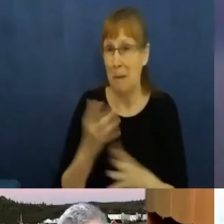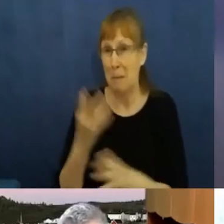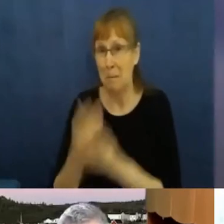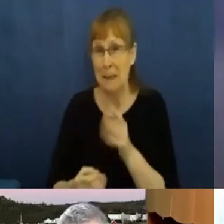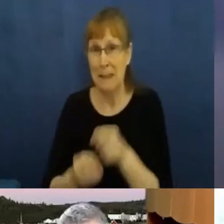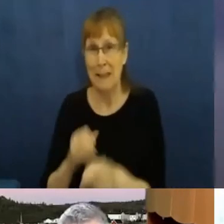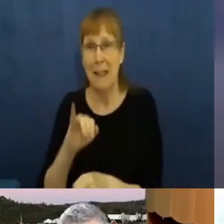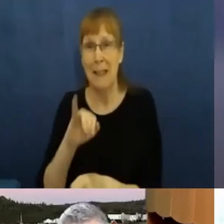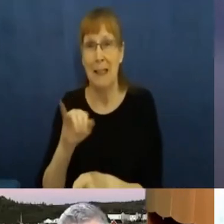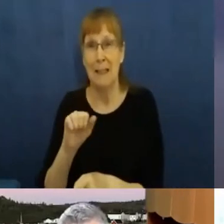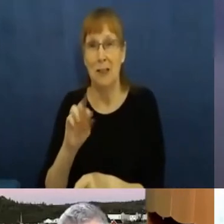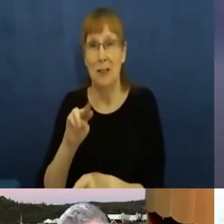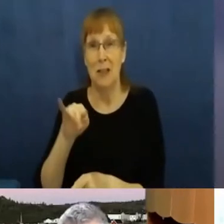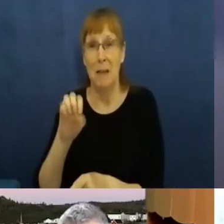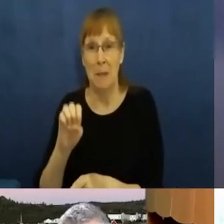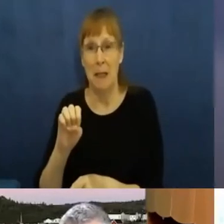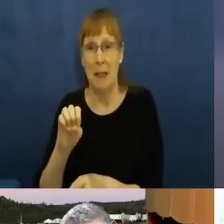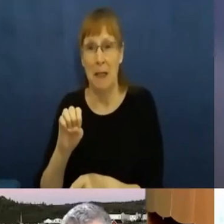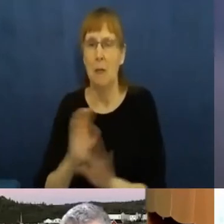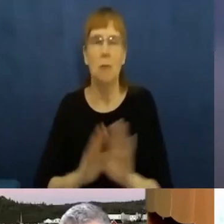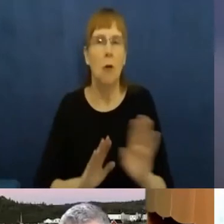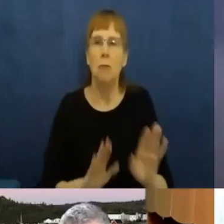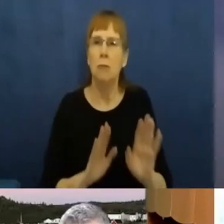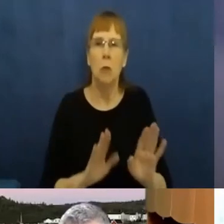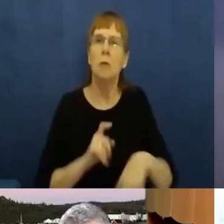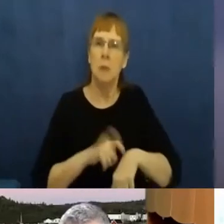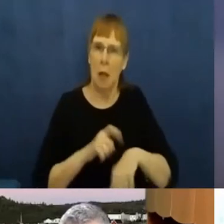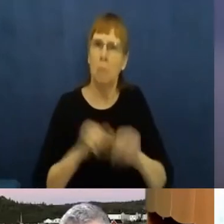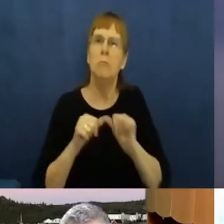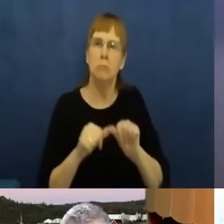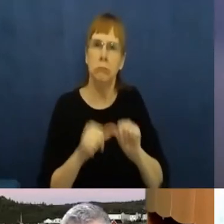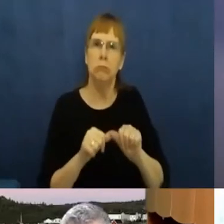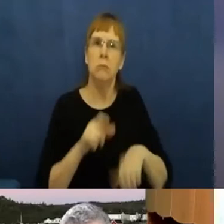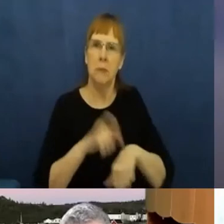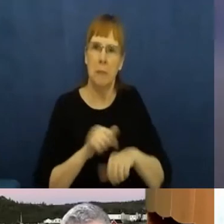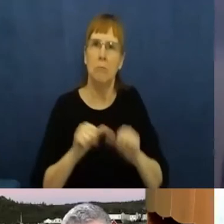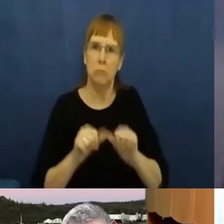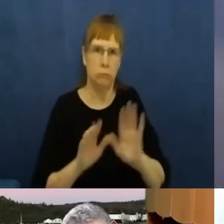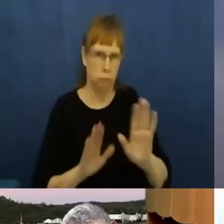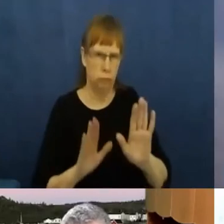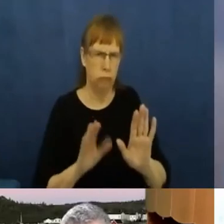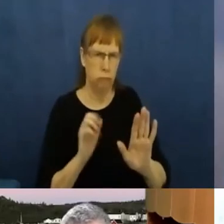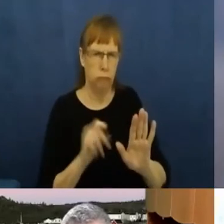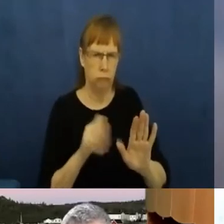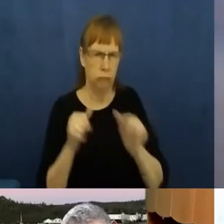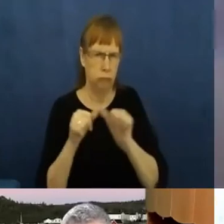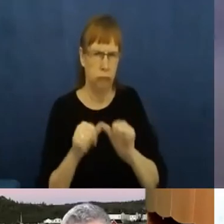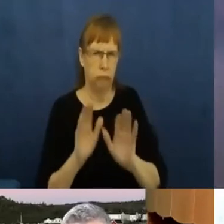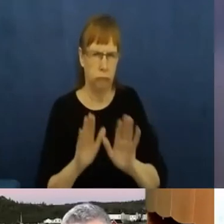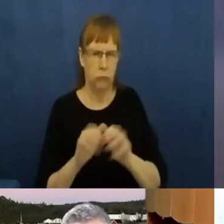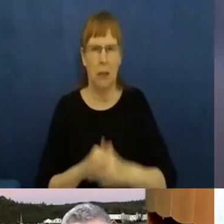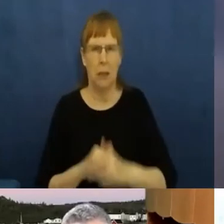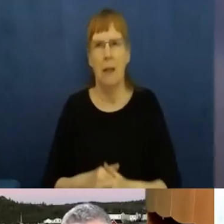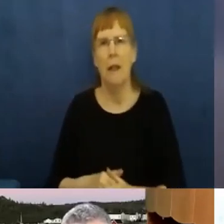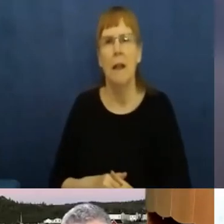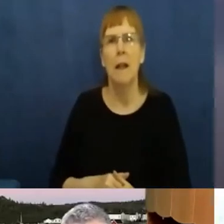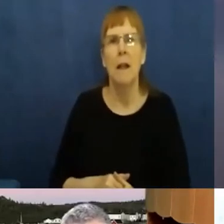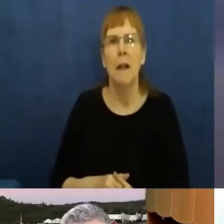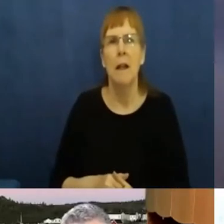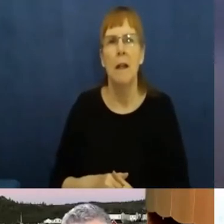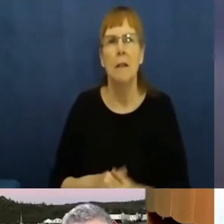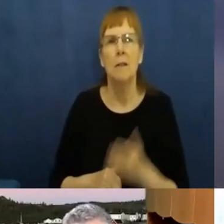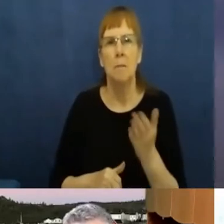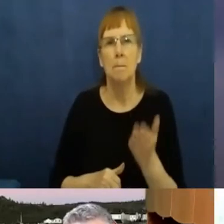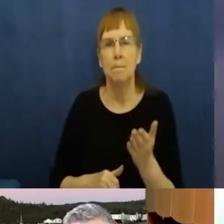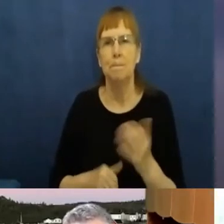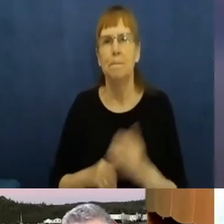You have lots of time. We can take what you need. Okay. So I guess for me, the idea of solidarity,